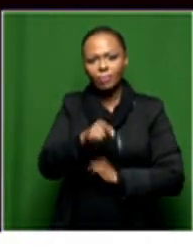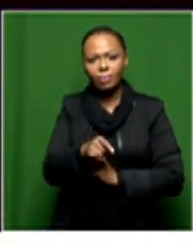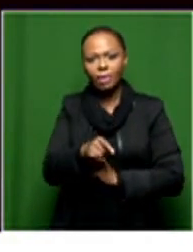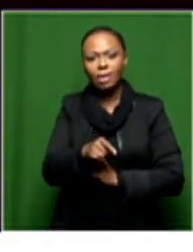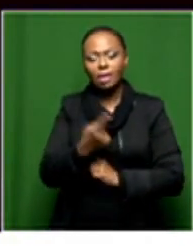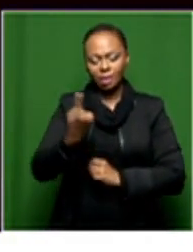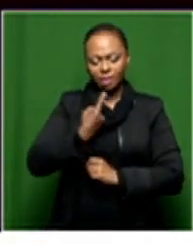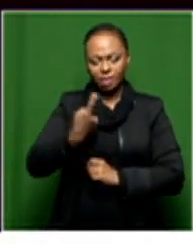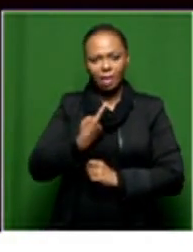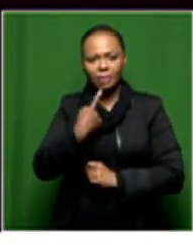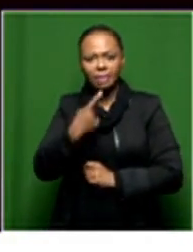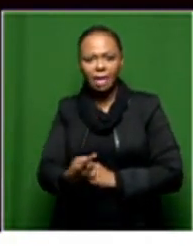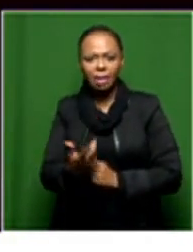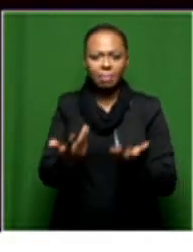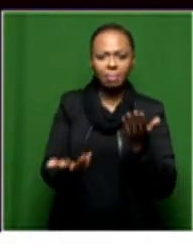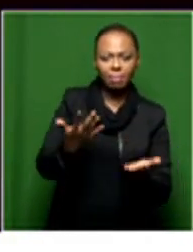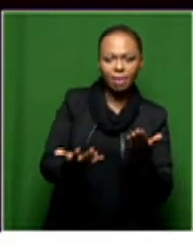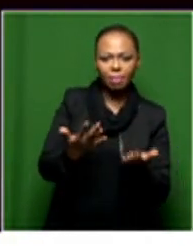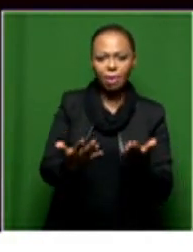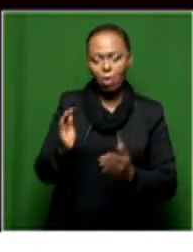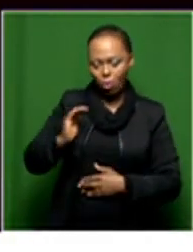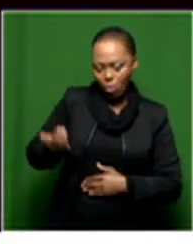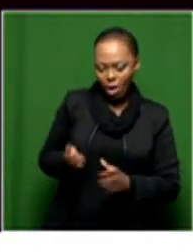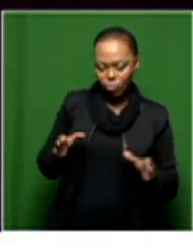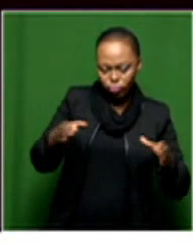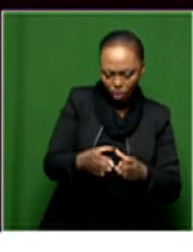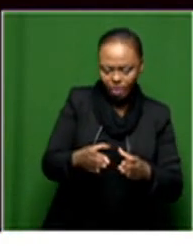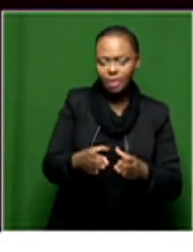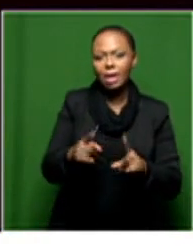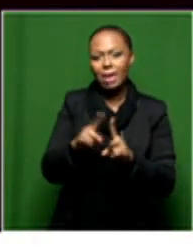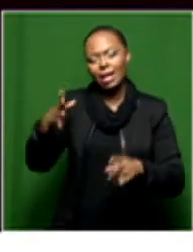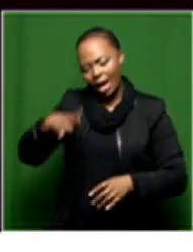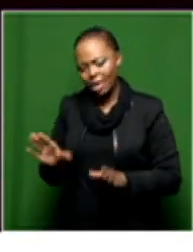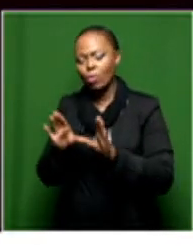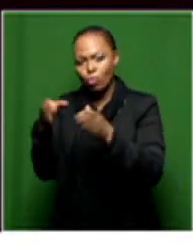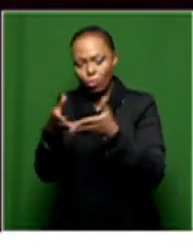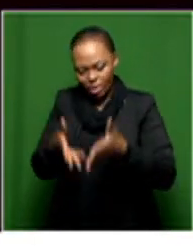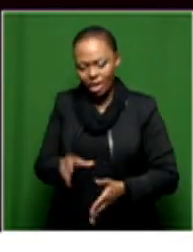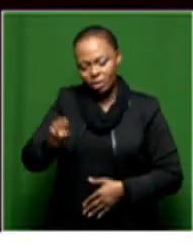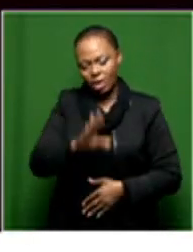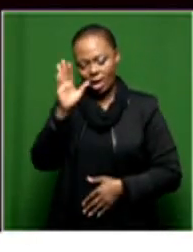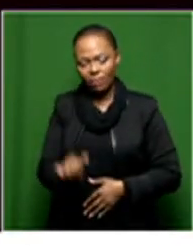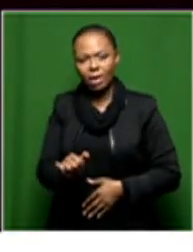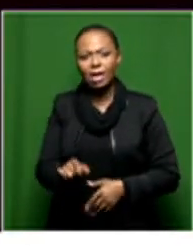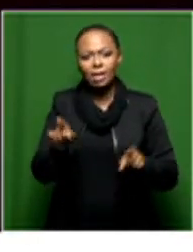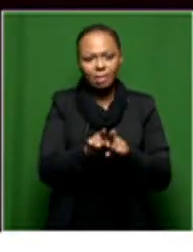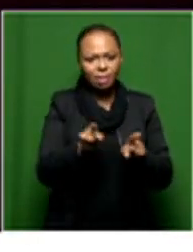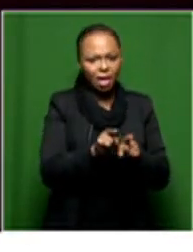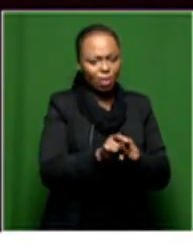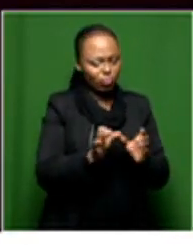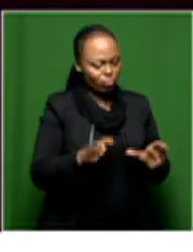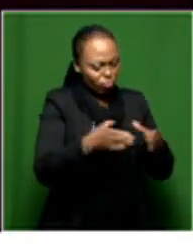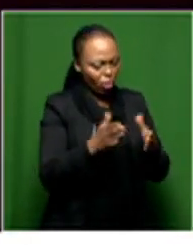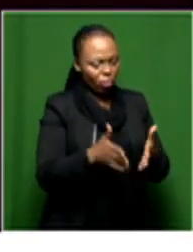for me to say that, you know, South African women bodies, but there are other groups in South Africa whose bodies are under siege, like the